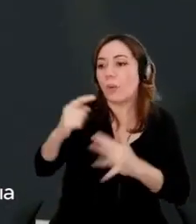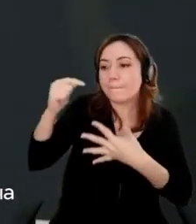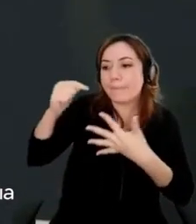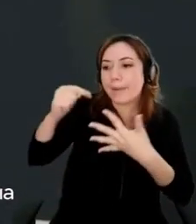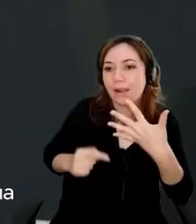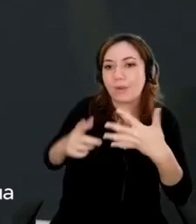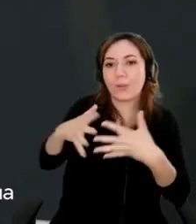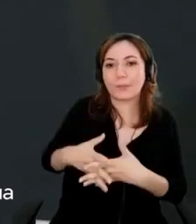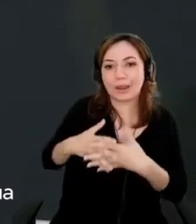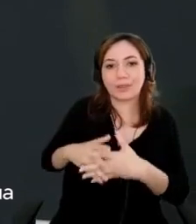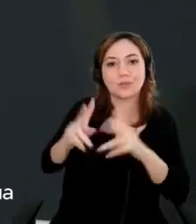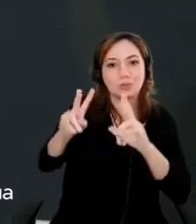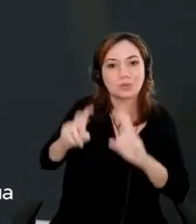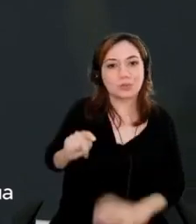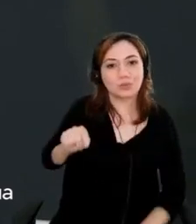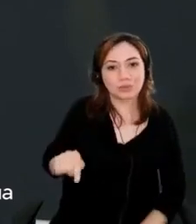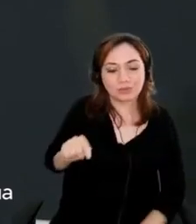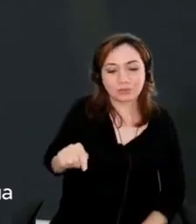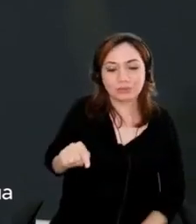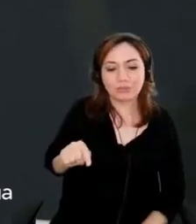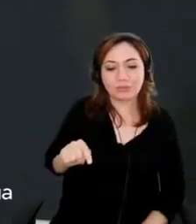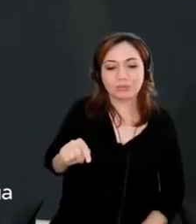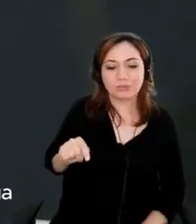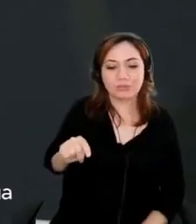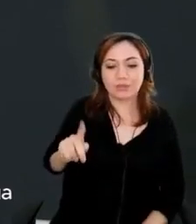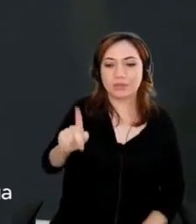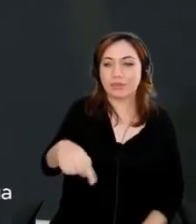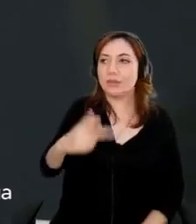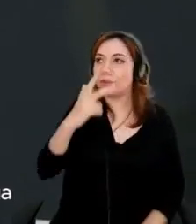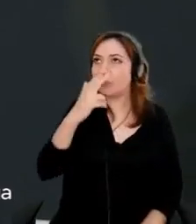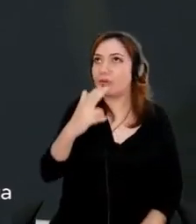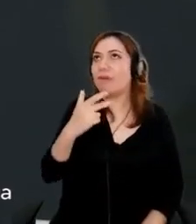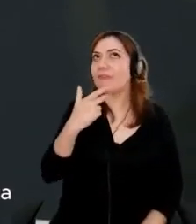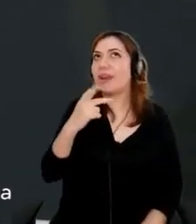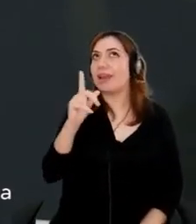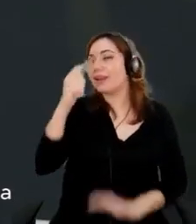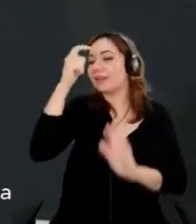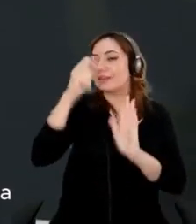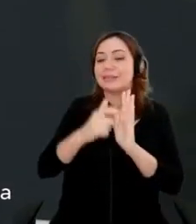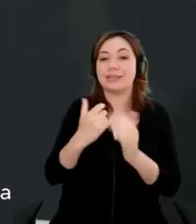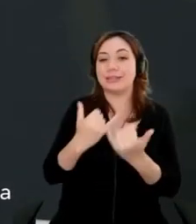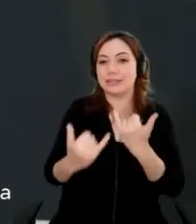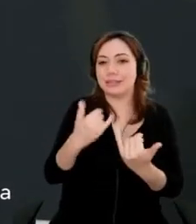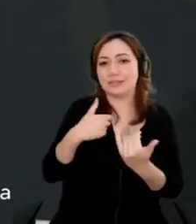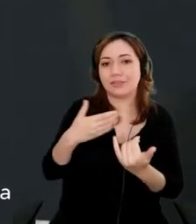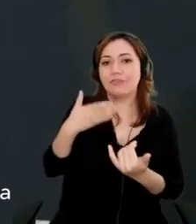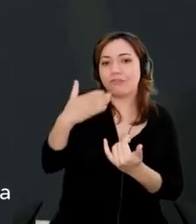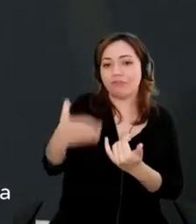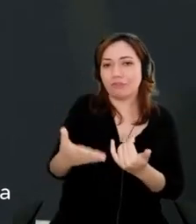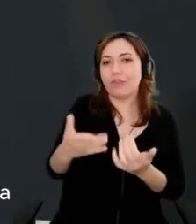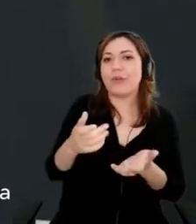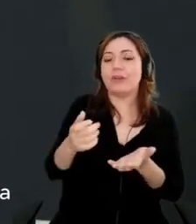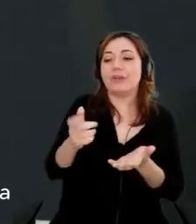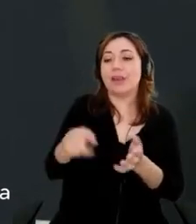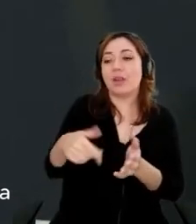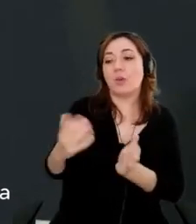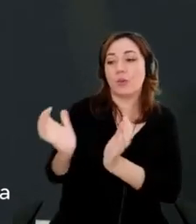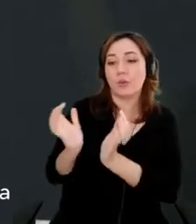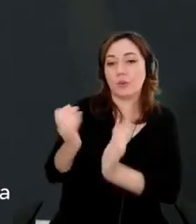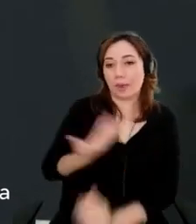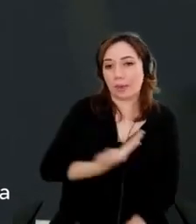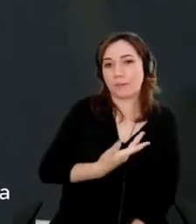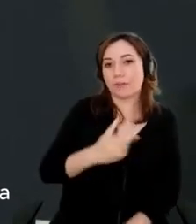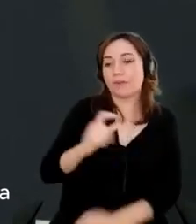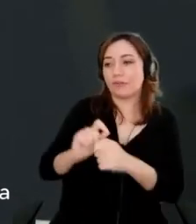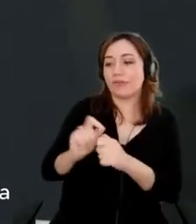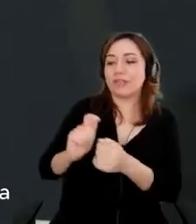you say that we're going to do something in AI. have a great example. I was at a book signing. A friend of mine wrote this book called The Sympathizer, which is an HBO